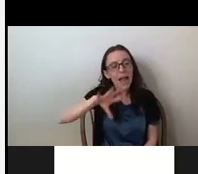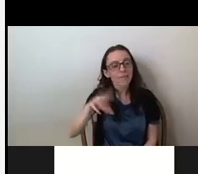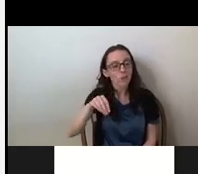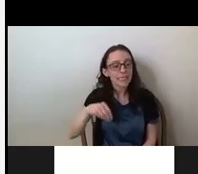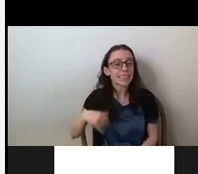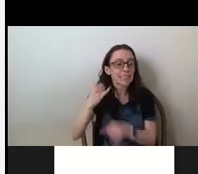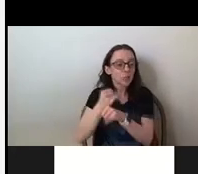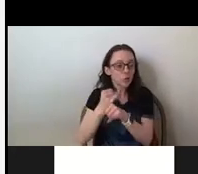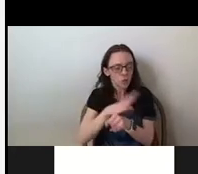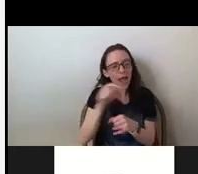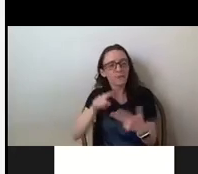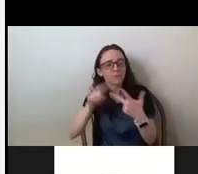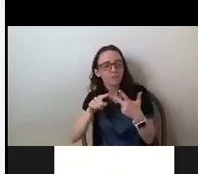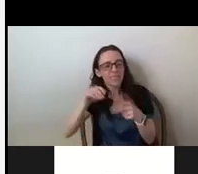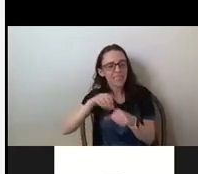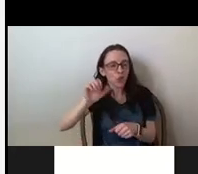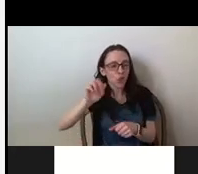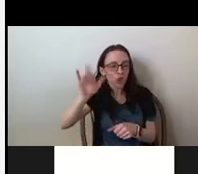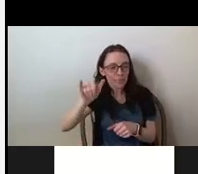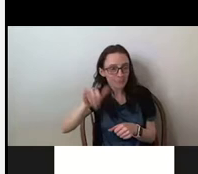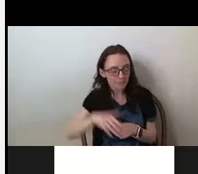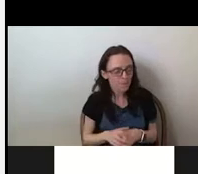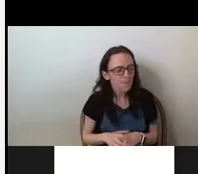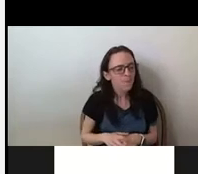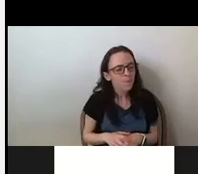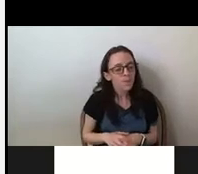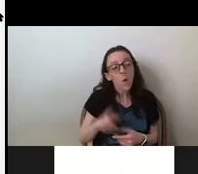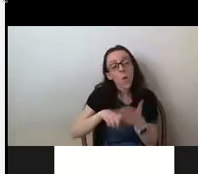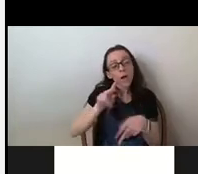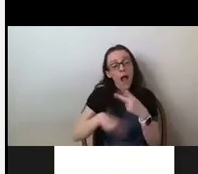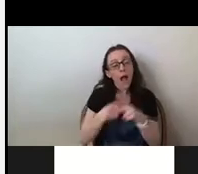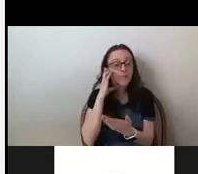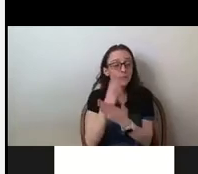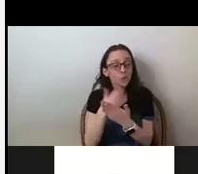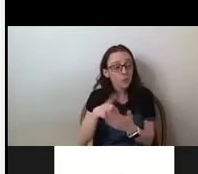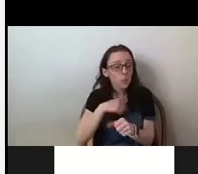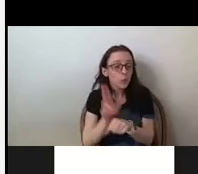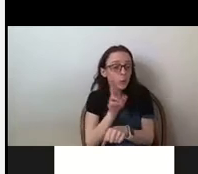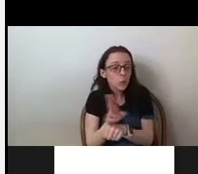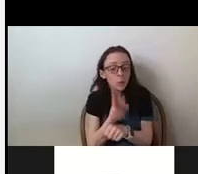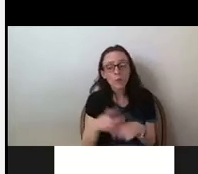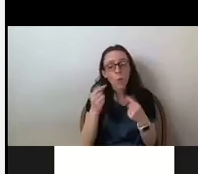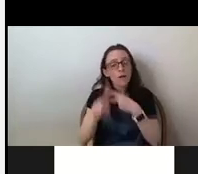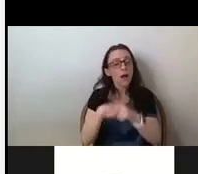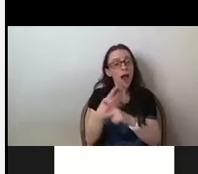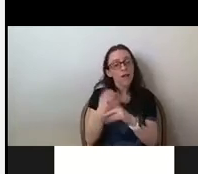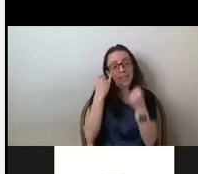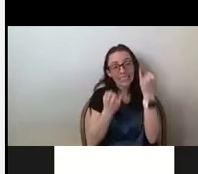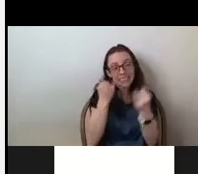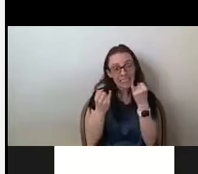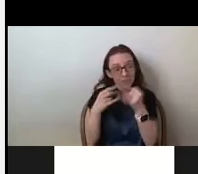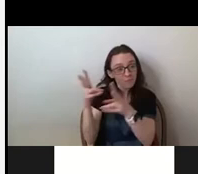So just to get some examples of the kinds of images that we will be using, and the kinds of ideas that we will be drawing from that